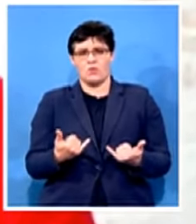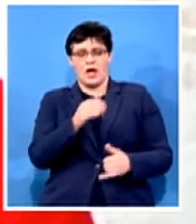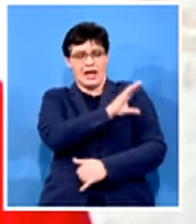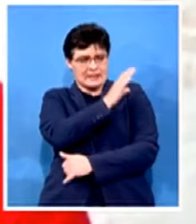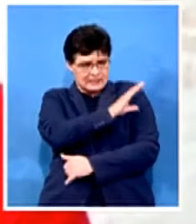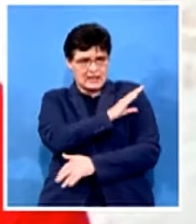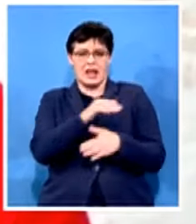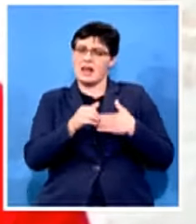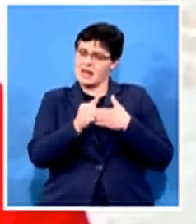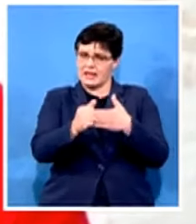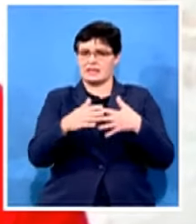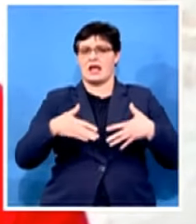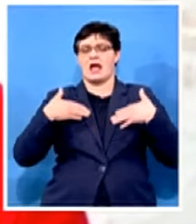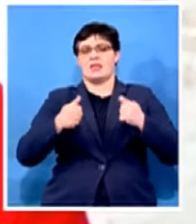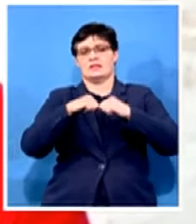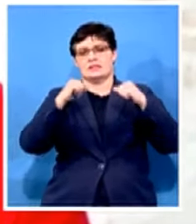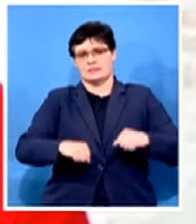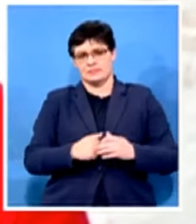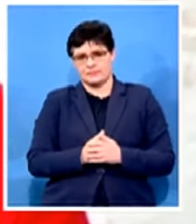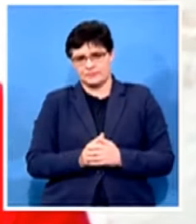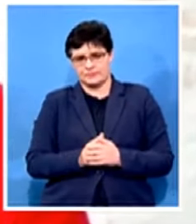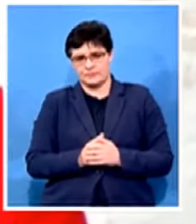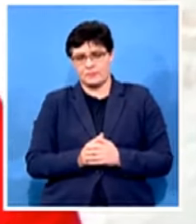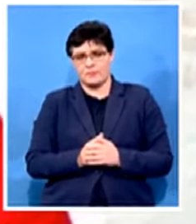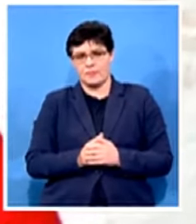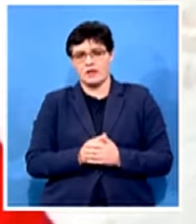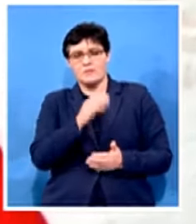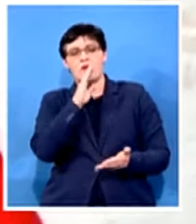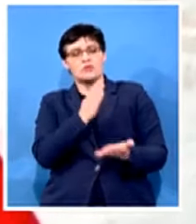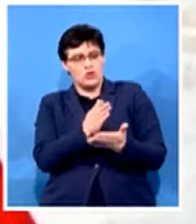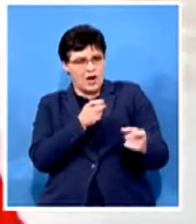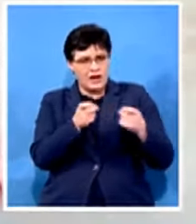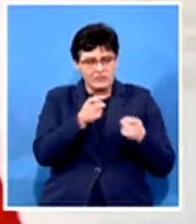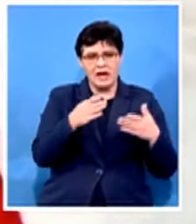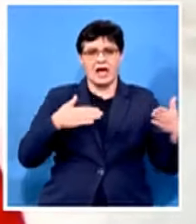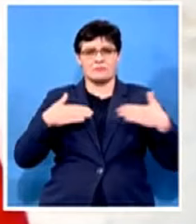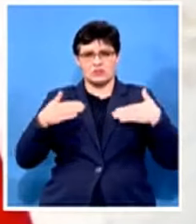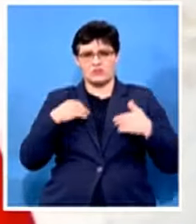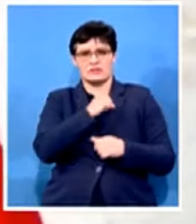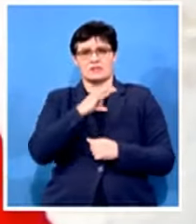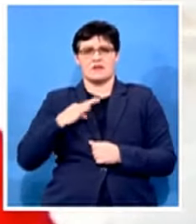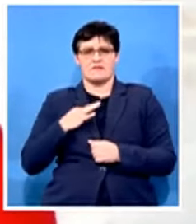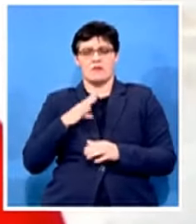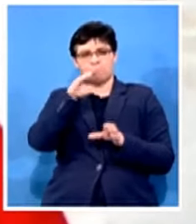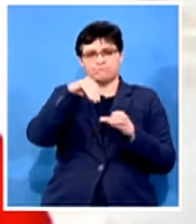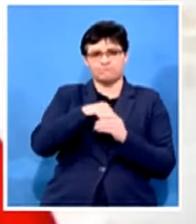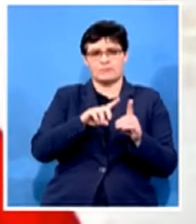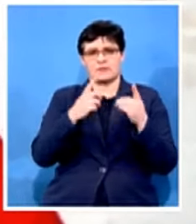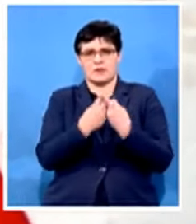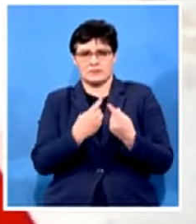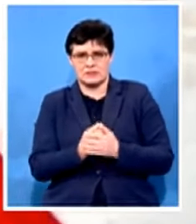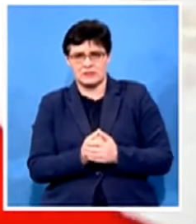ensuring improvement of governance and administrative stability in the department that was achieved also uh